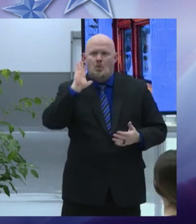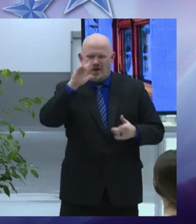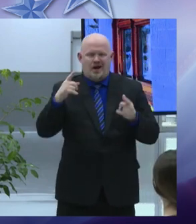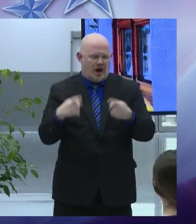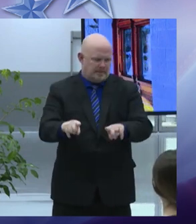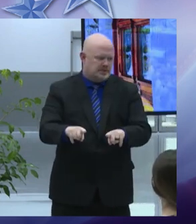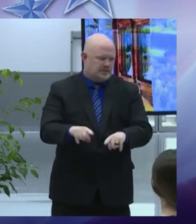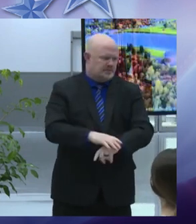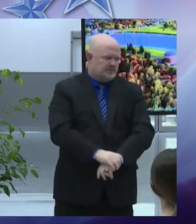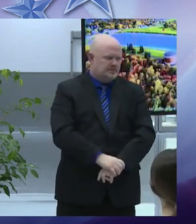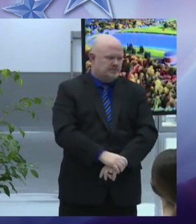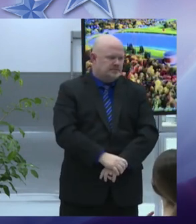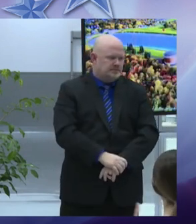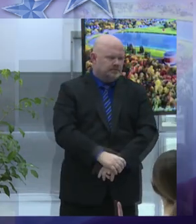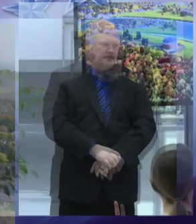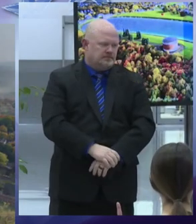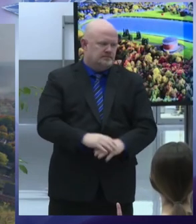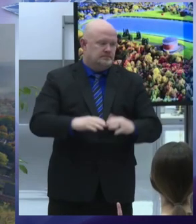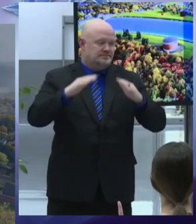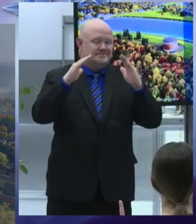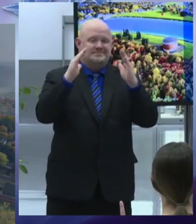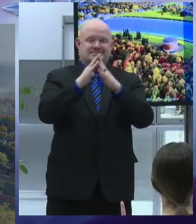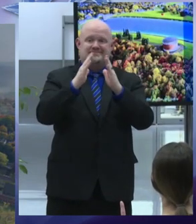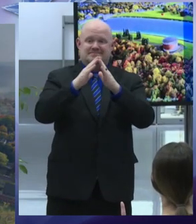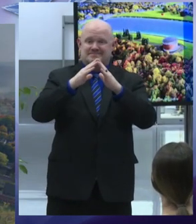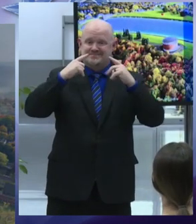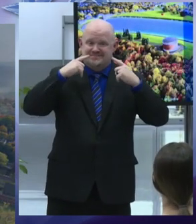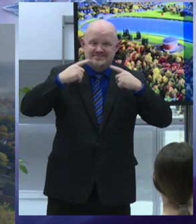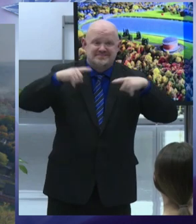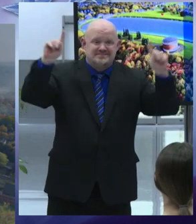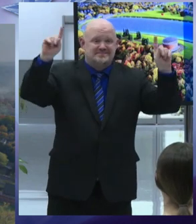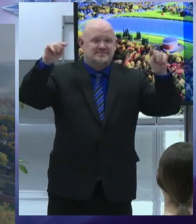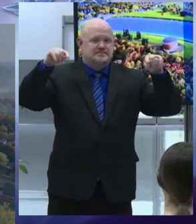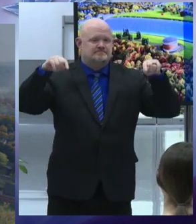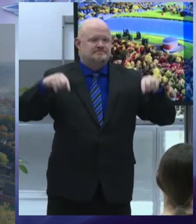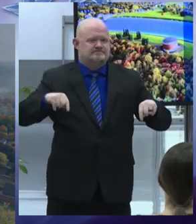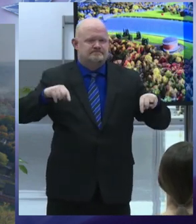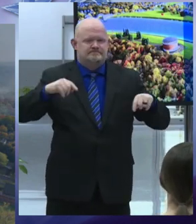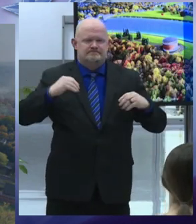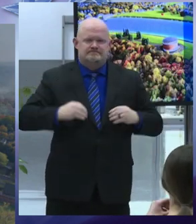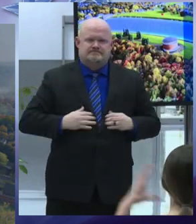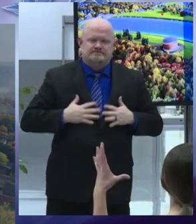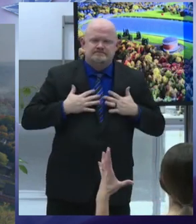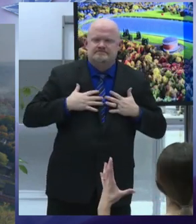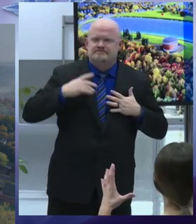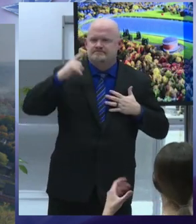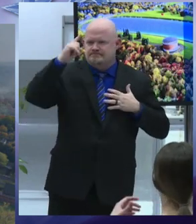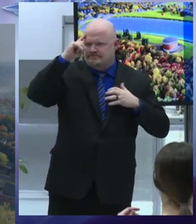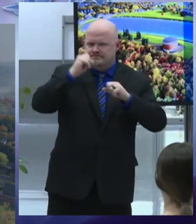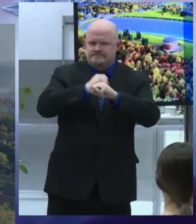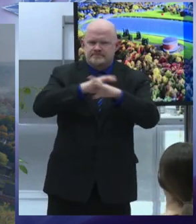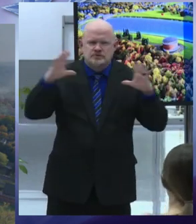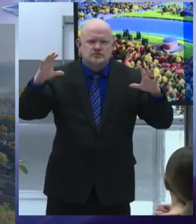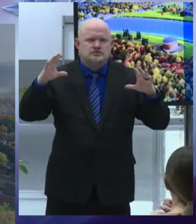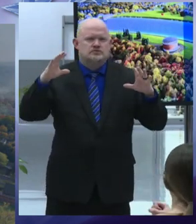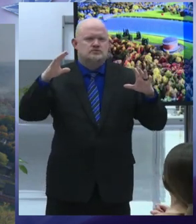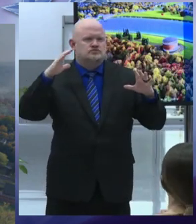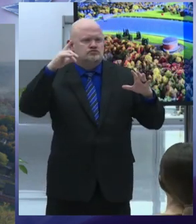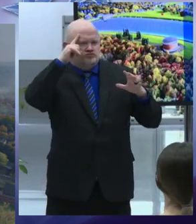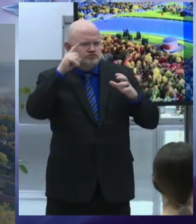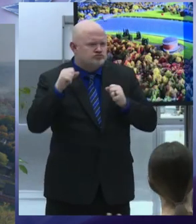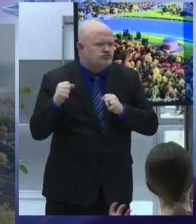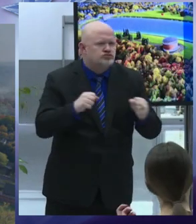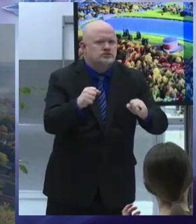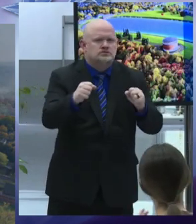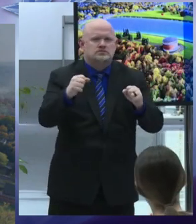central to our success as a city has been our relentless pursuit of an inspiring vision and achievable strategy our vision is to be a growing